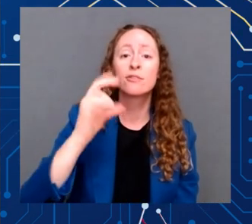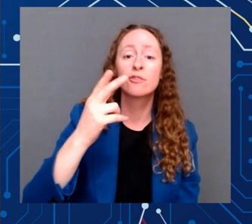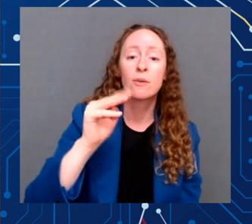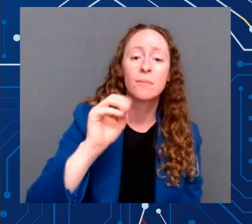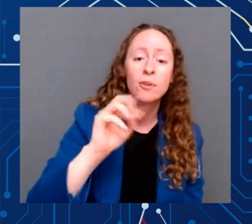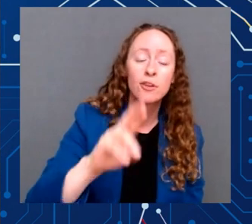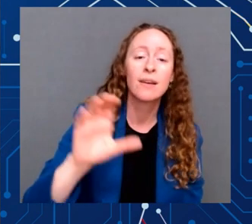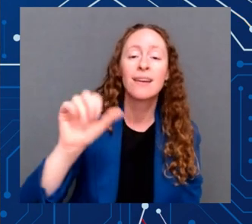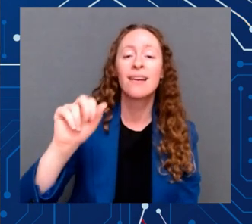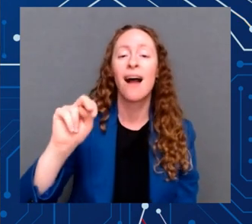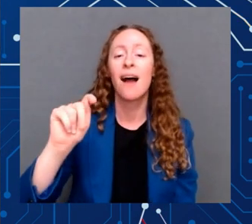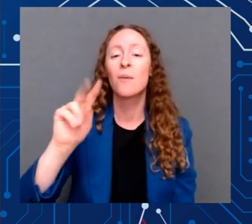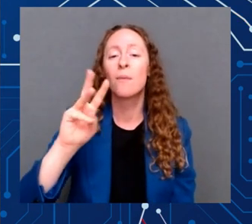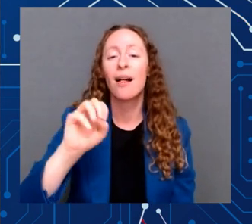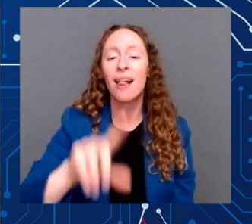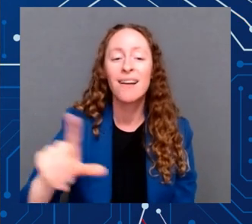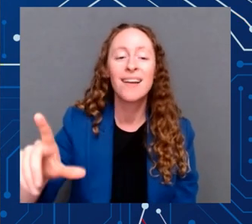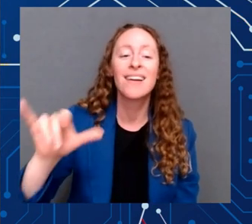of a job.